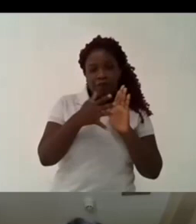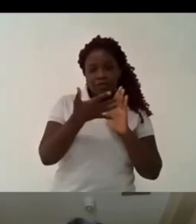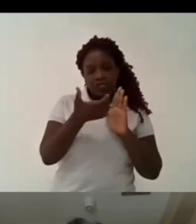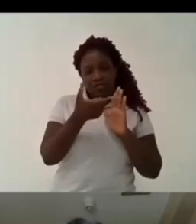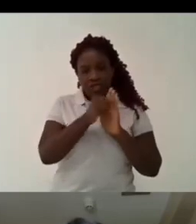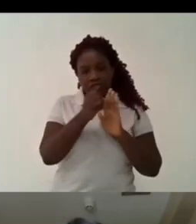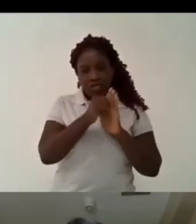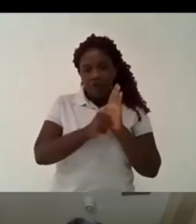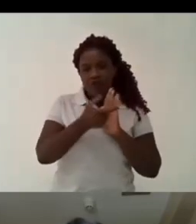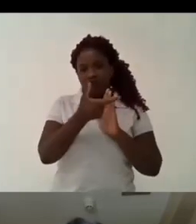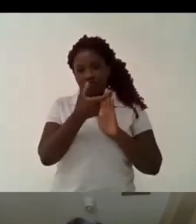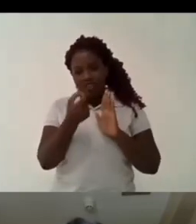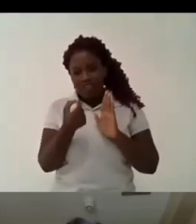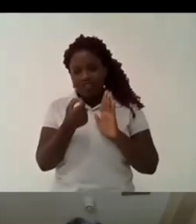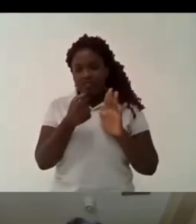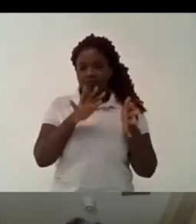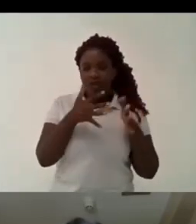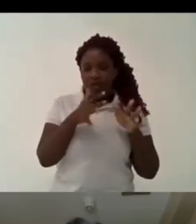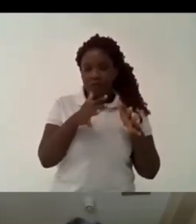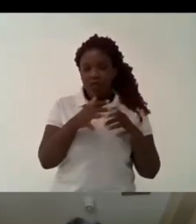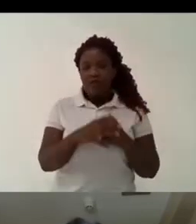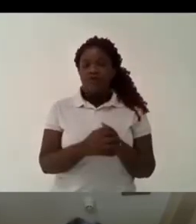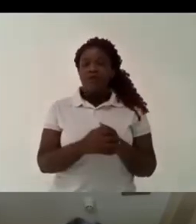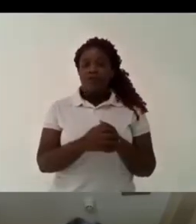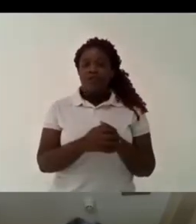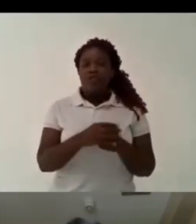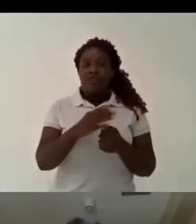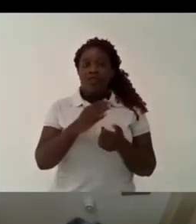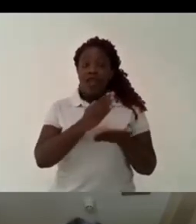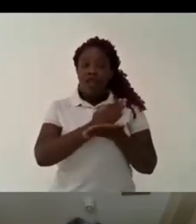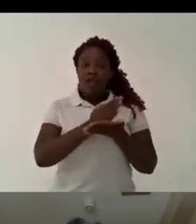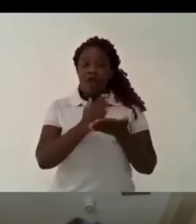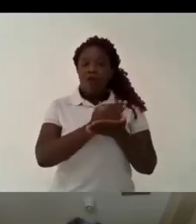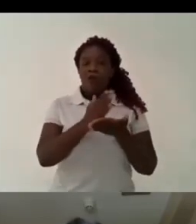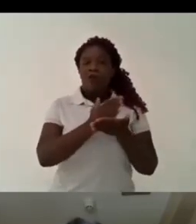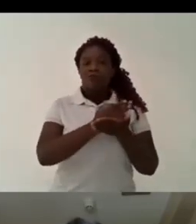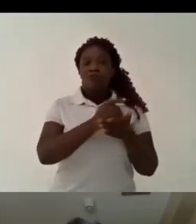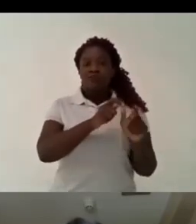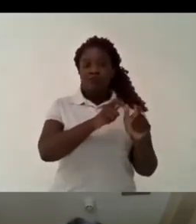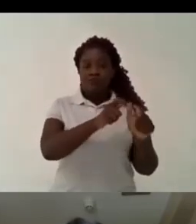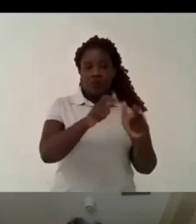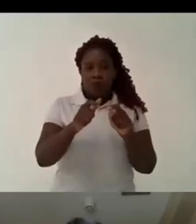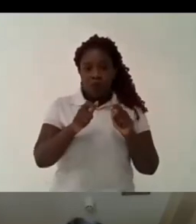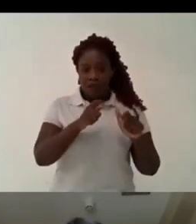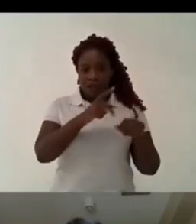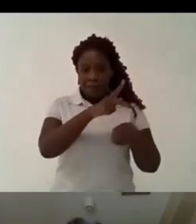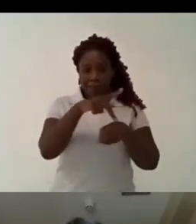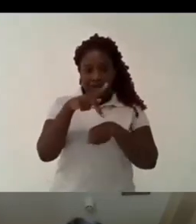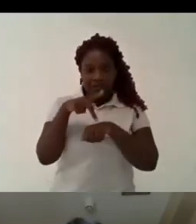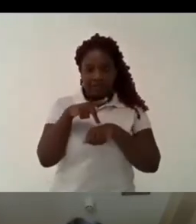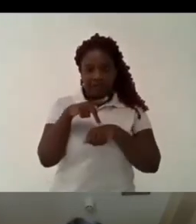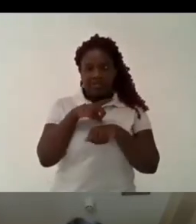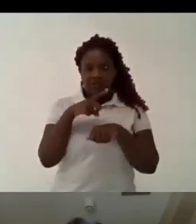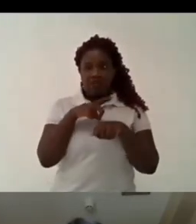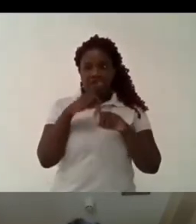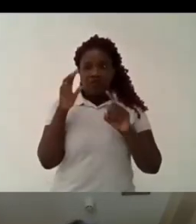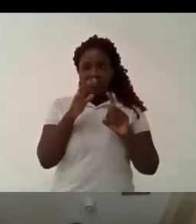on uh the 20th century we had many uh